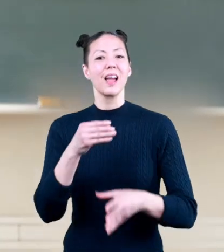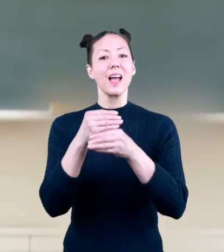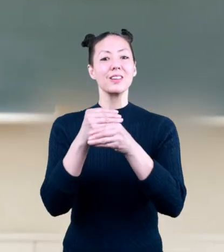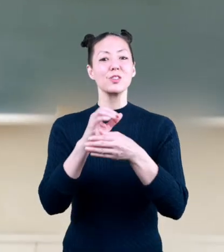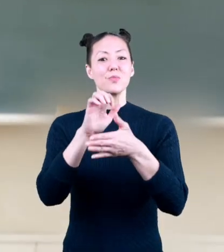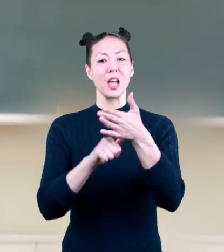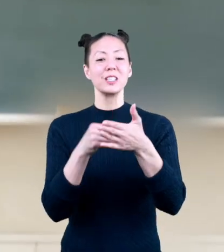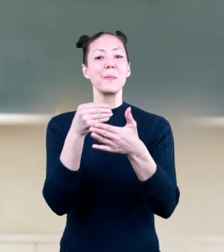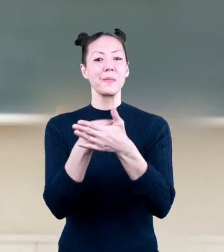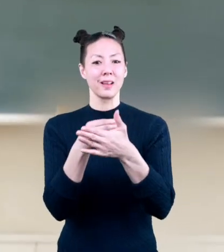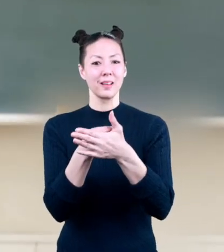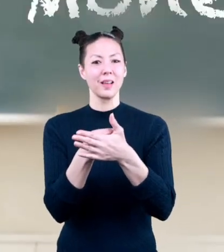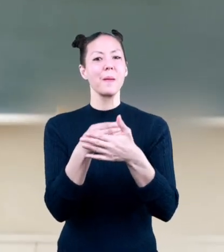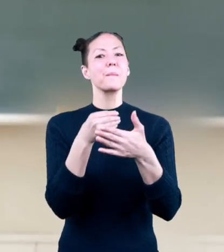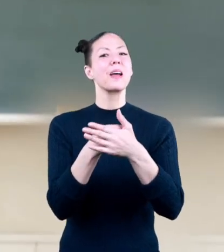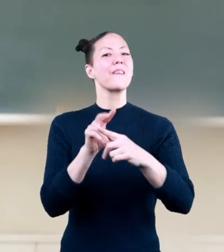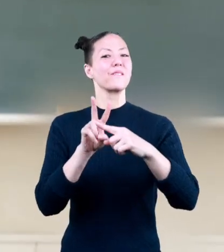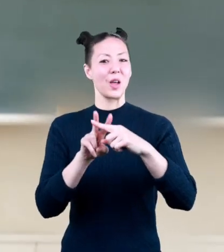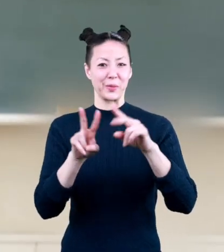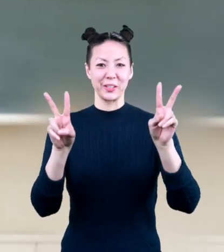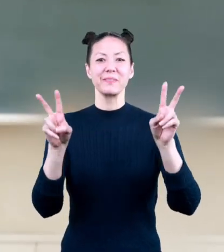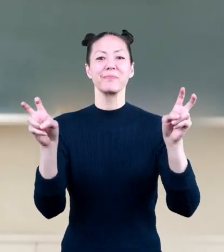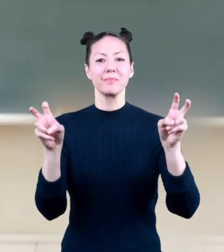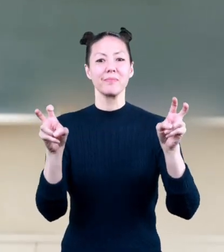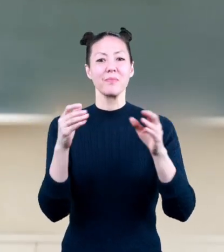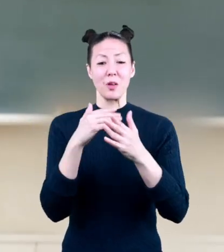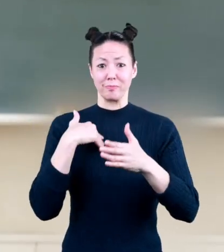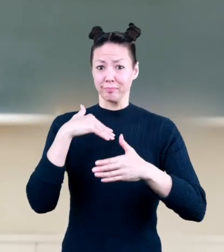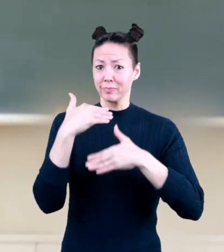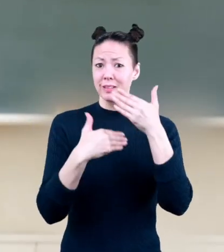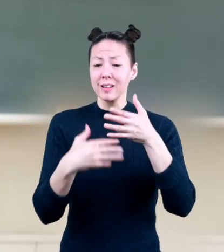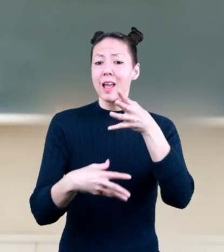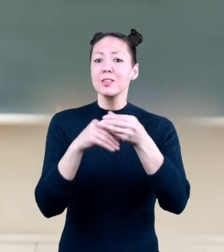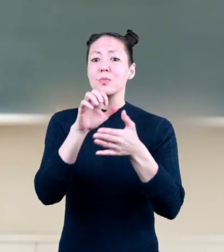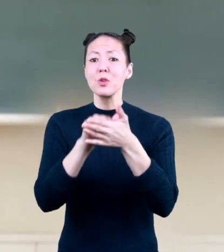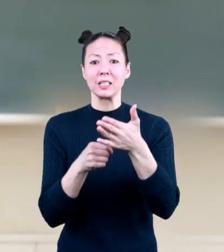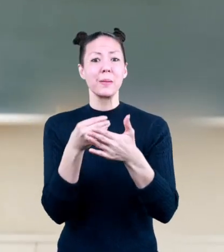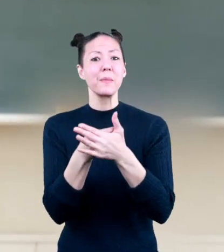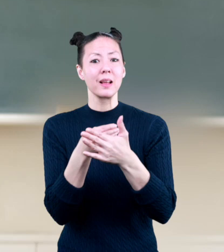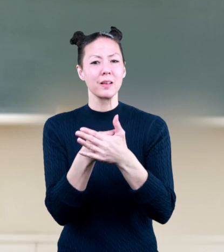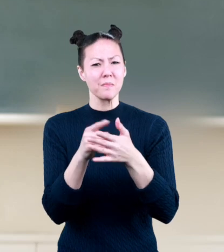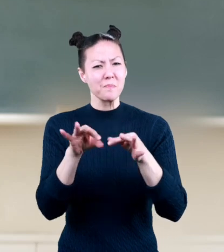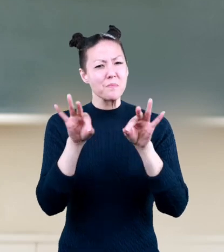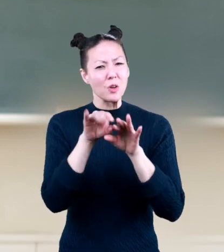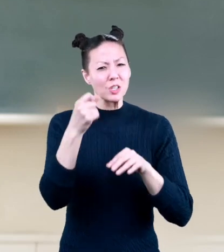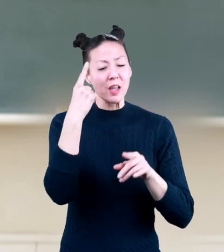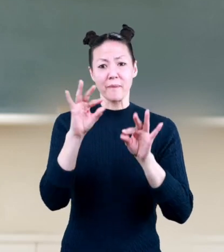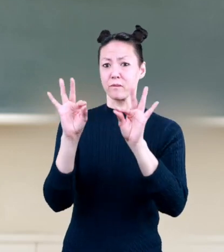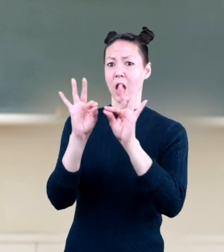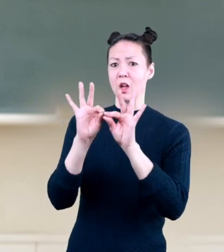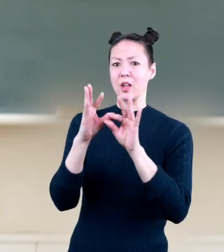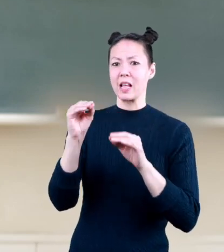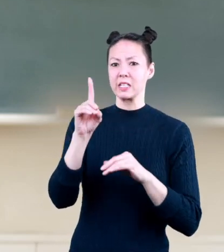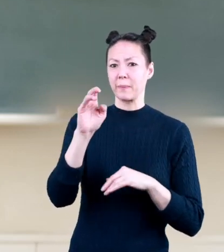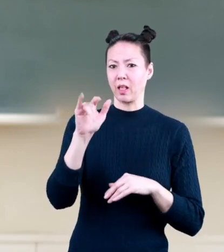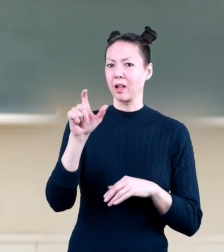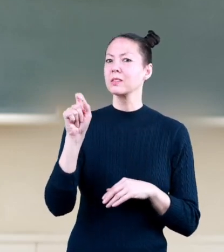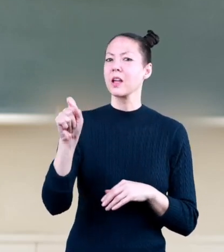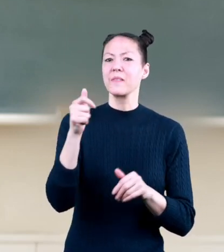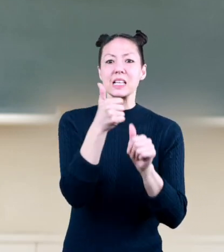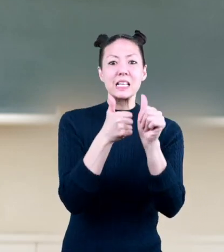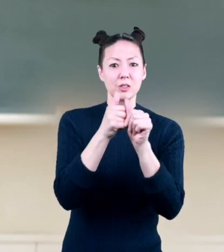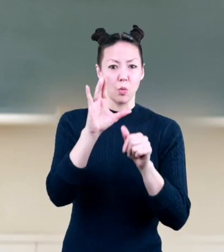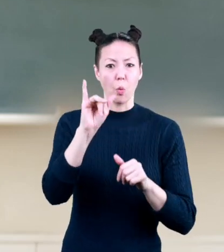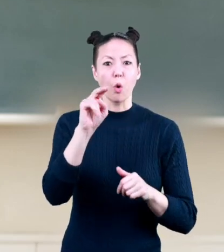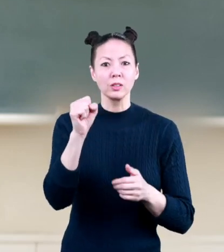adding and subtracting money money vocabulary before we can begin adding and subtracting money it's important to know the value and